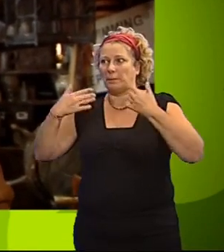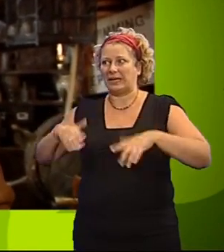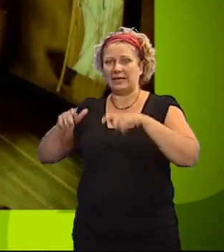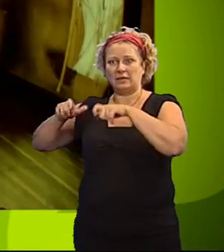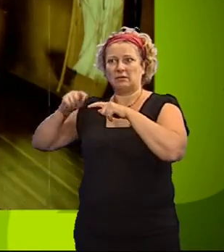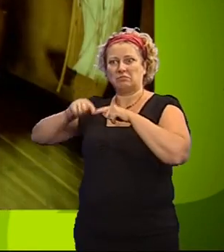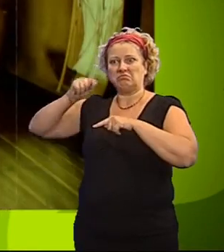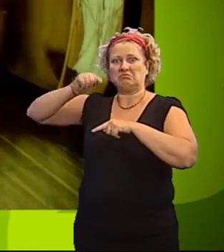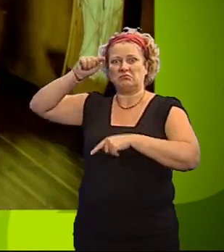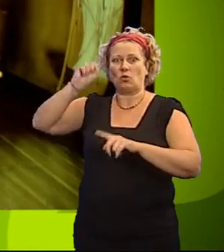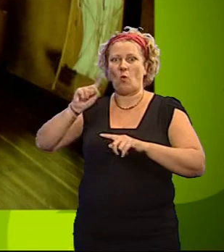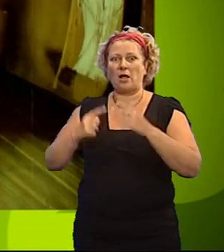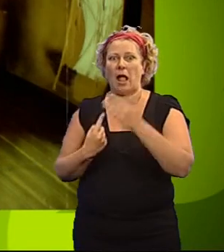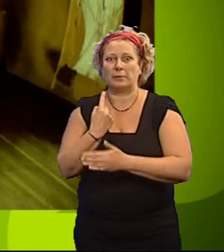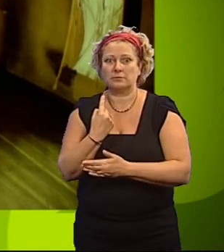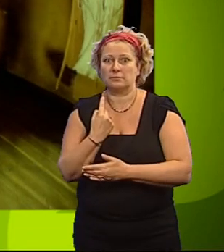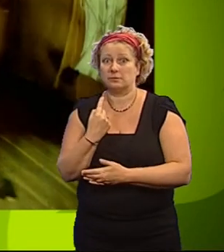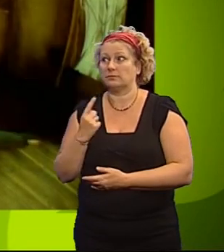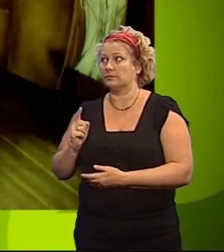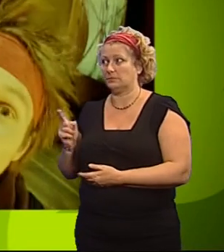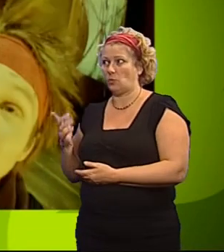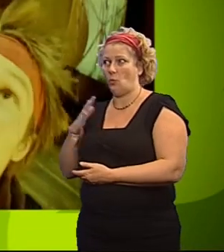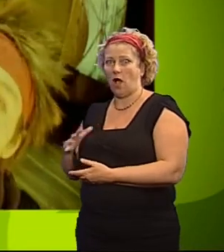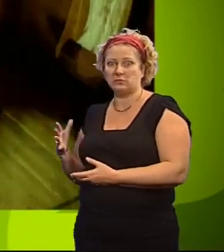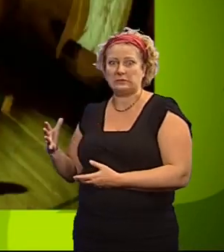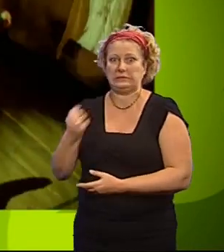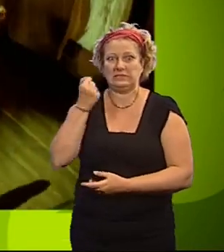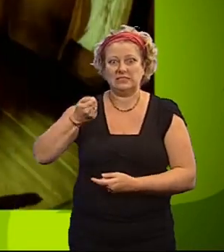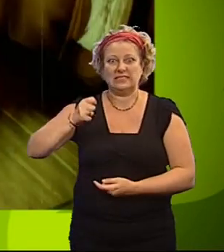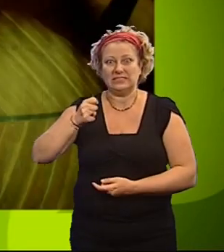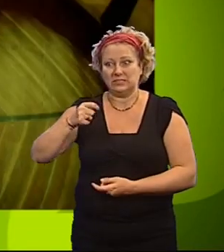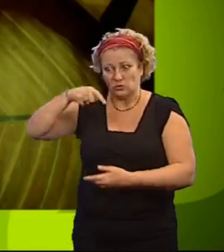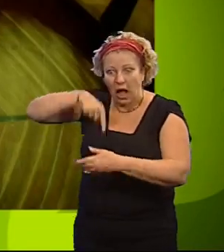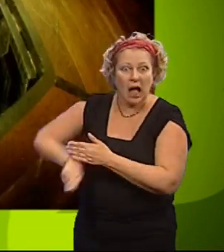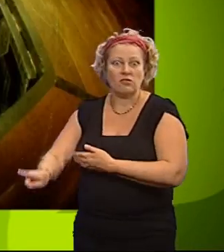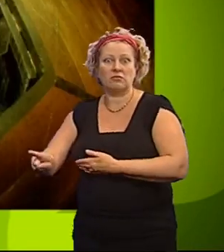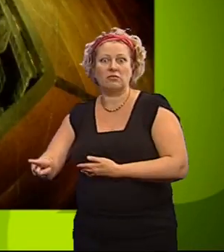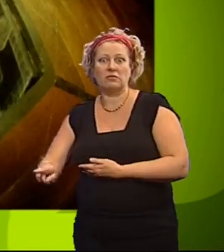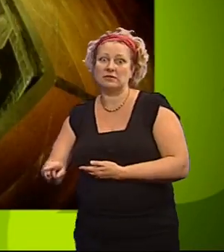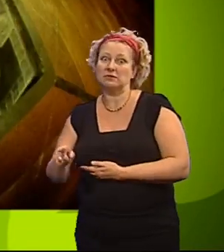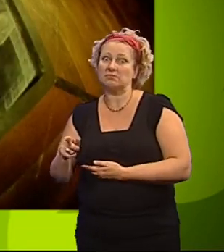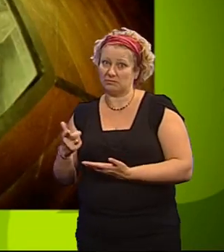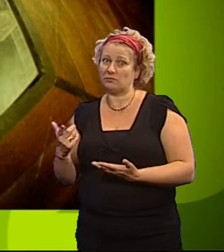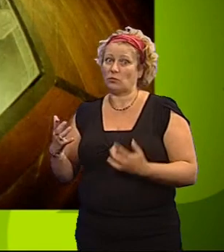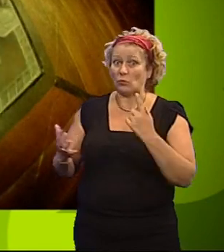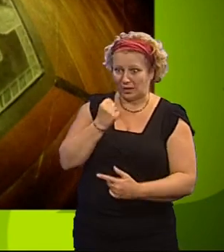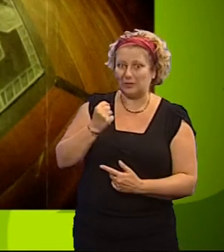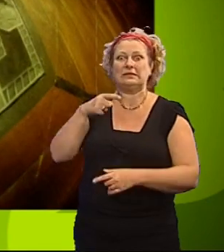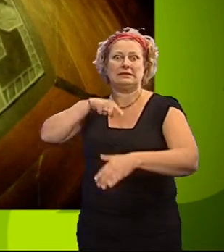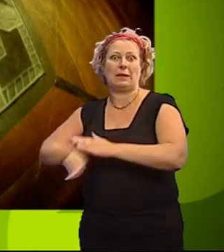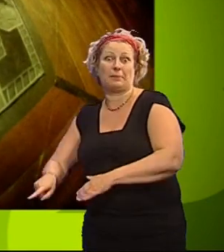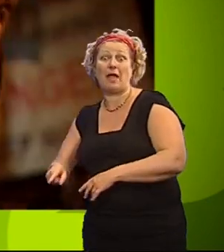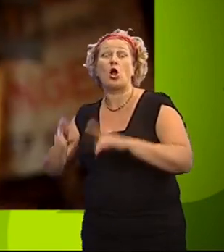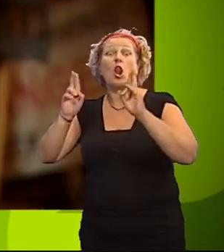tower. They're both after the key of freedom. It's simple. Win and you'll escape. Lose and you'll be